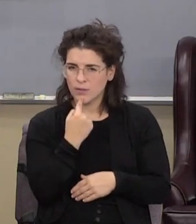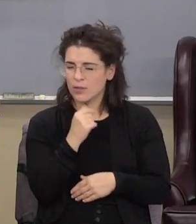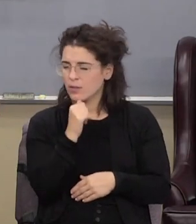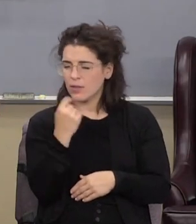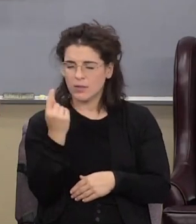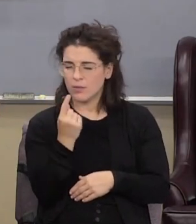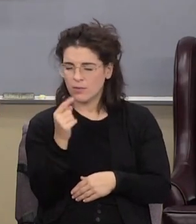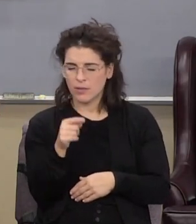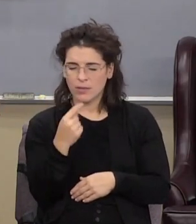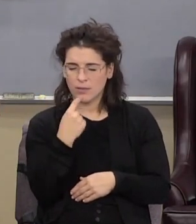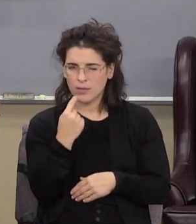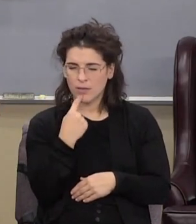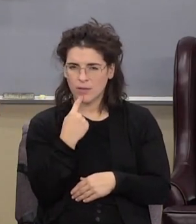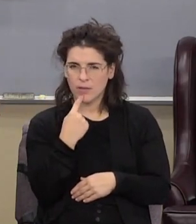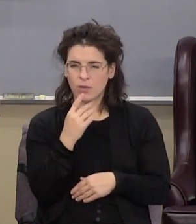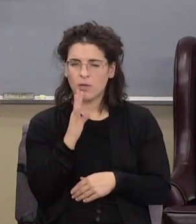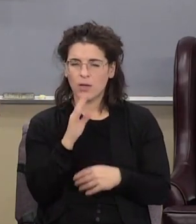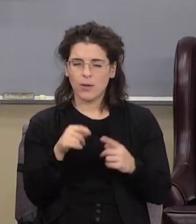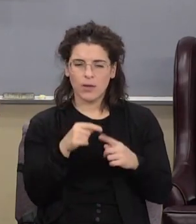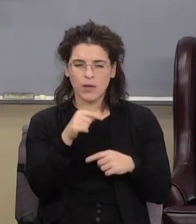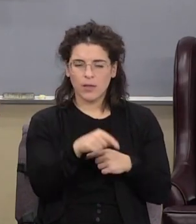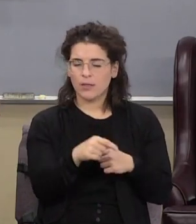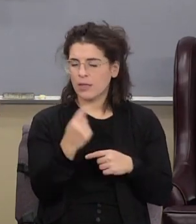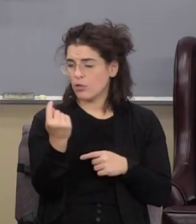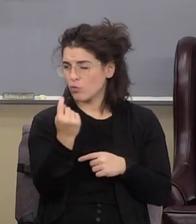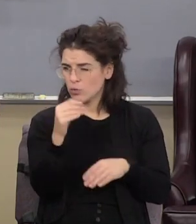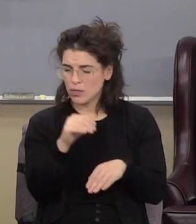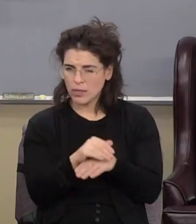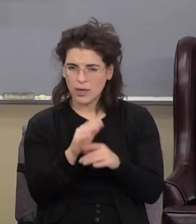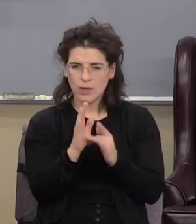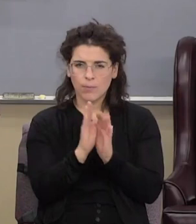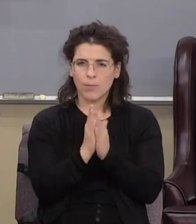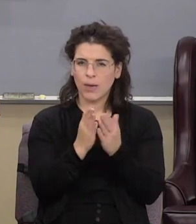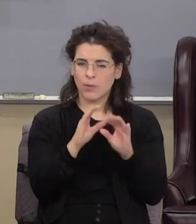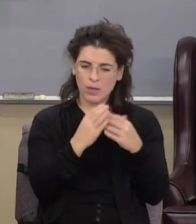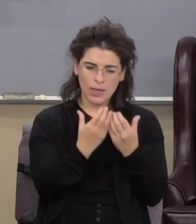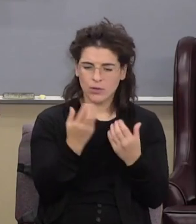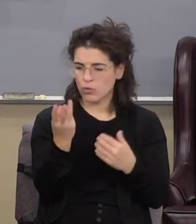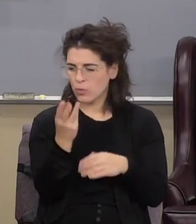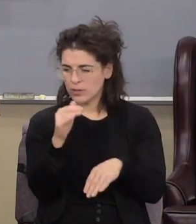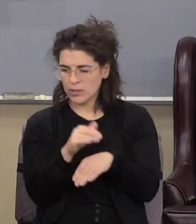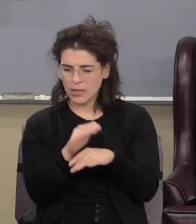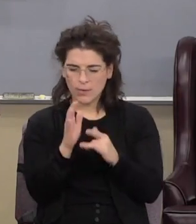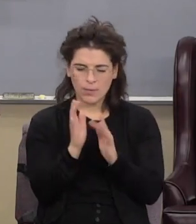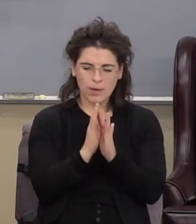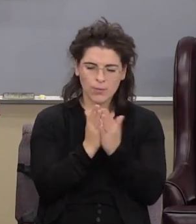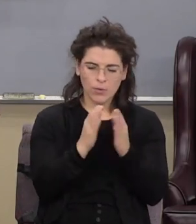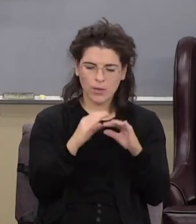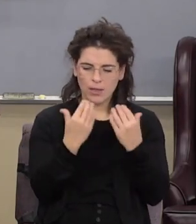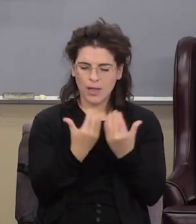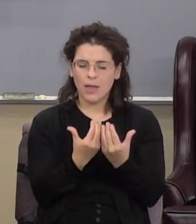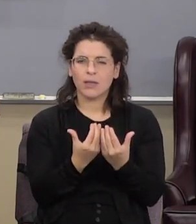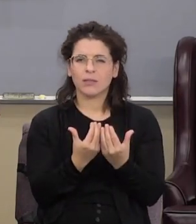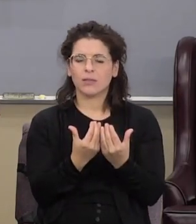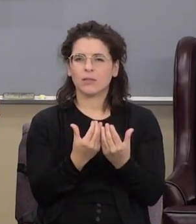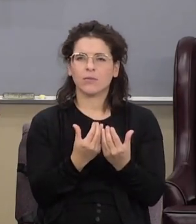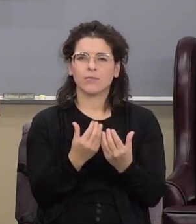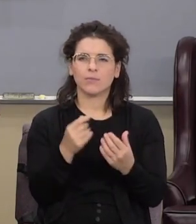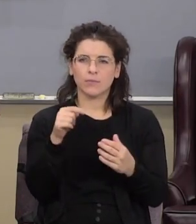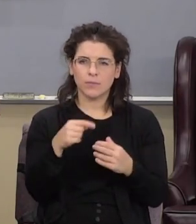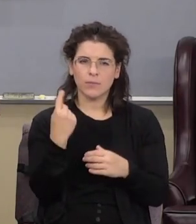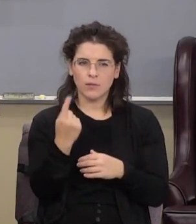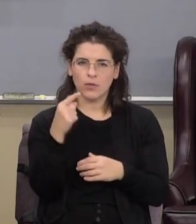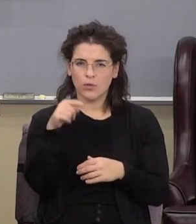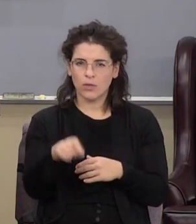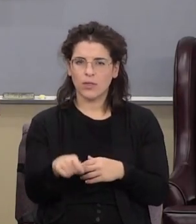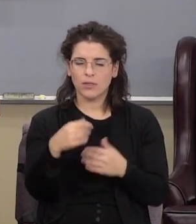is not something you just say we'll talk about this on a Tuesday night Bible class or Wednesday night Bible class but let's no this is